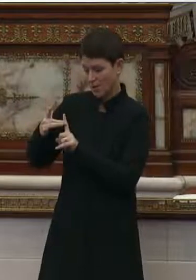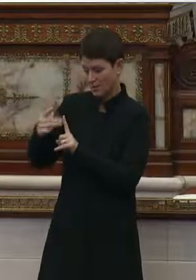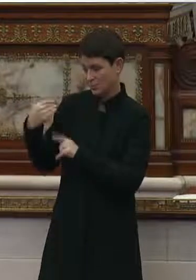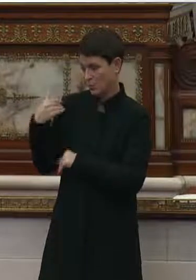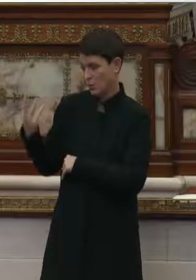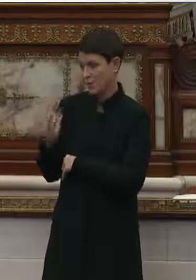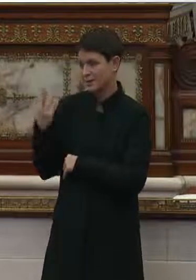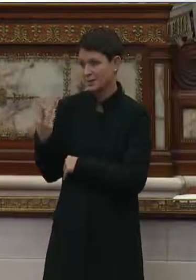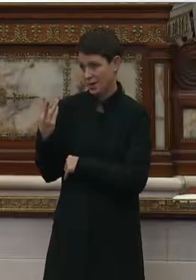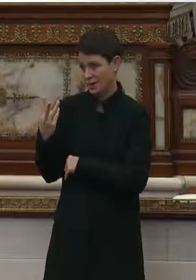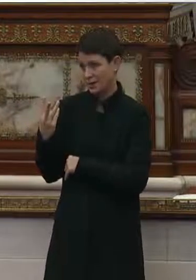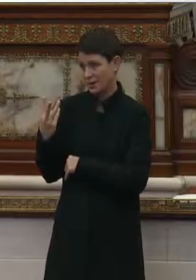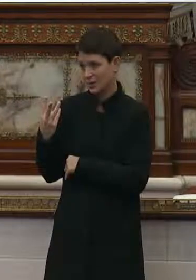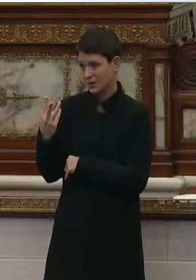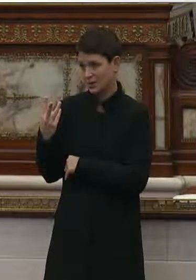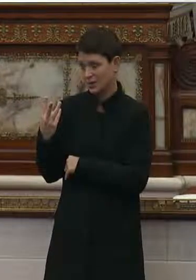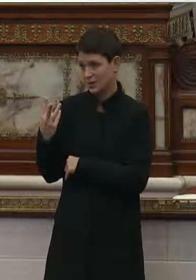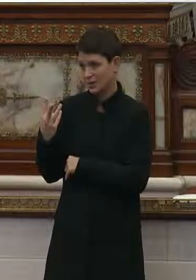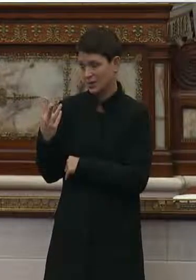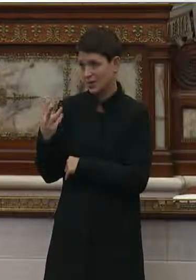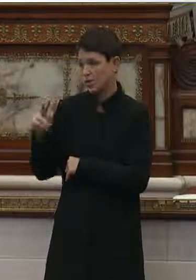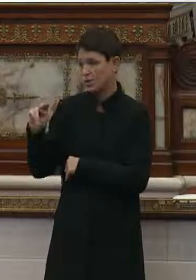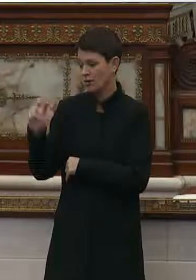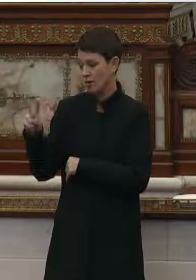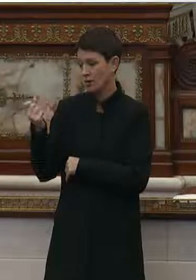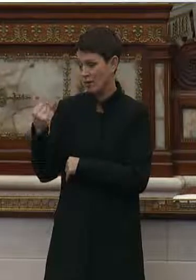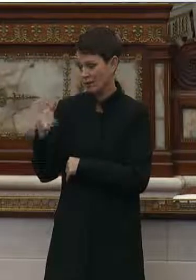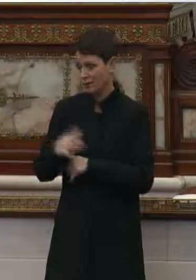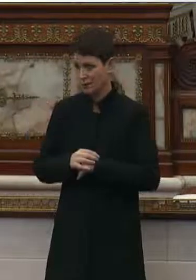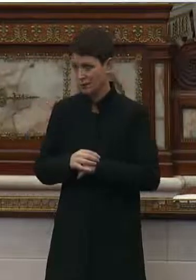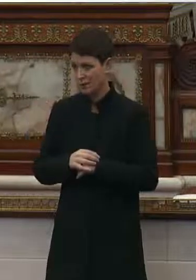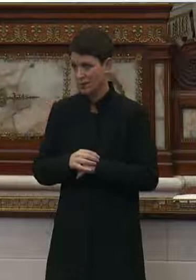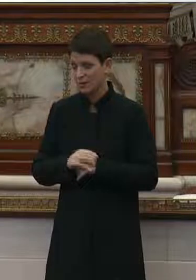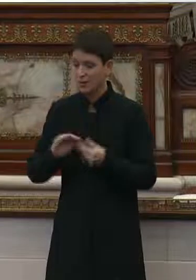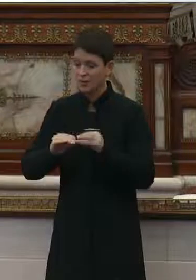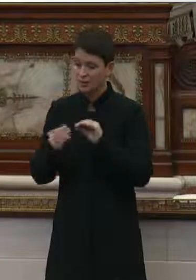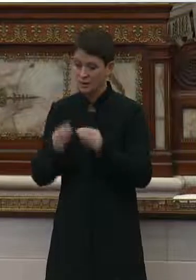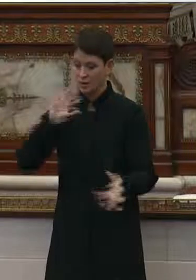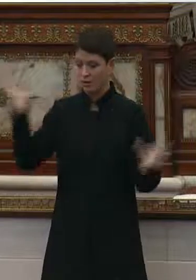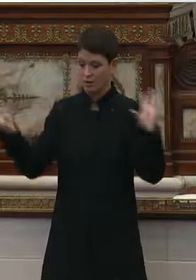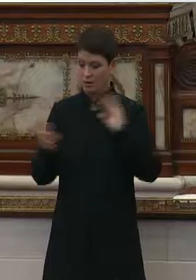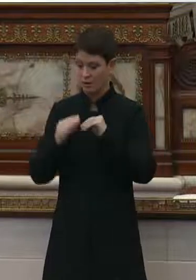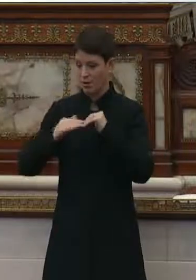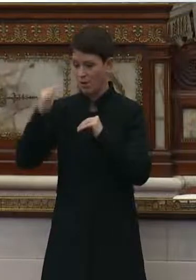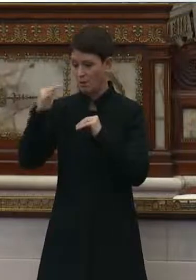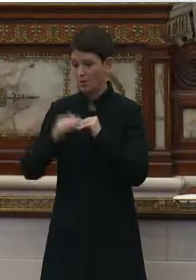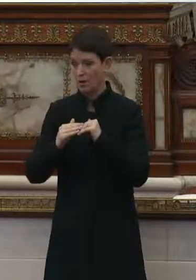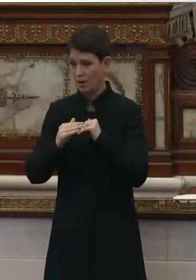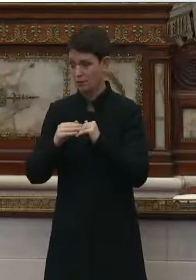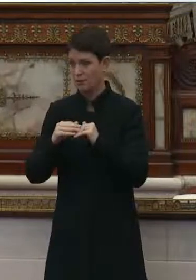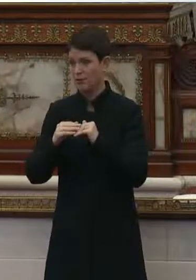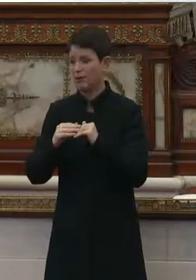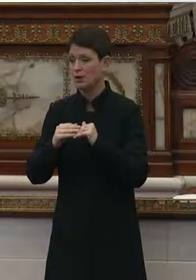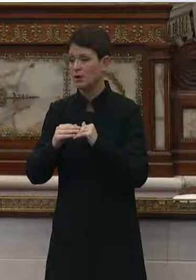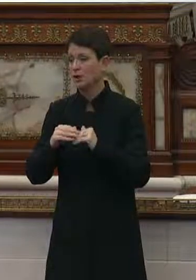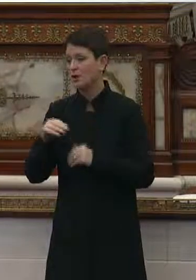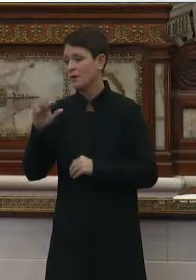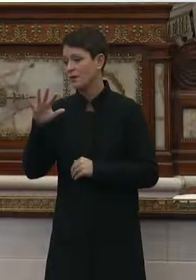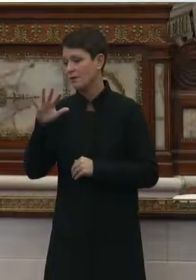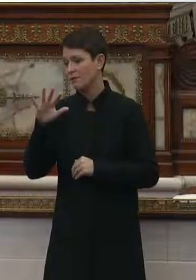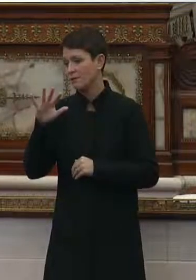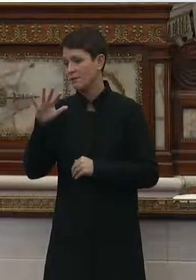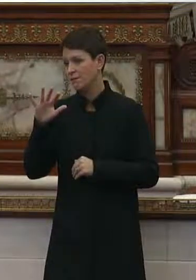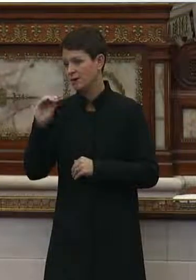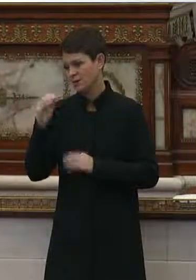Wednesday, 11th of November, bringing the number of cases above a grim milestone of 50